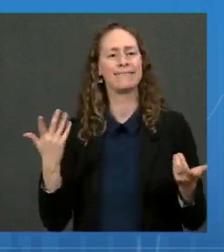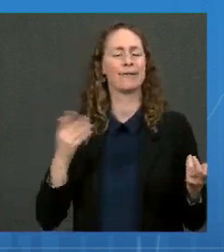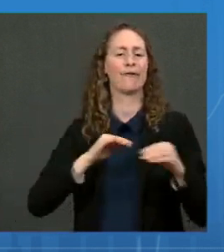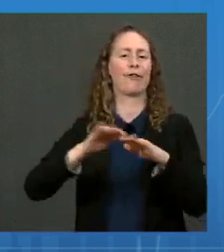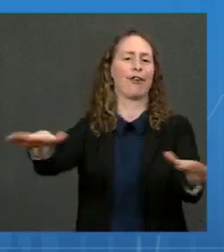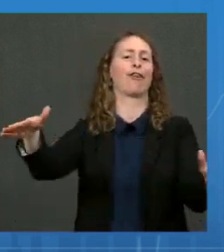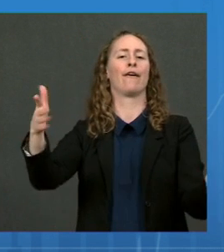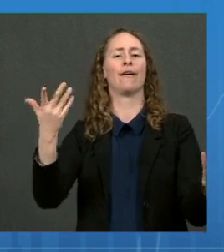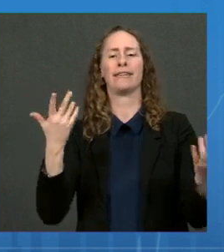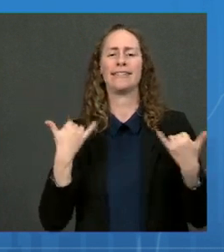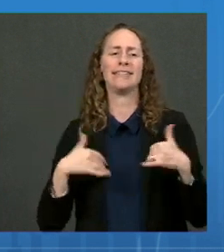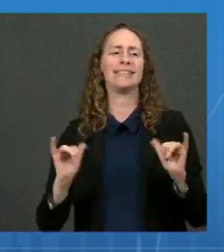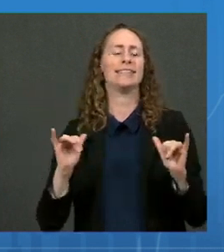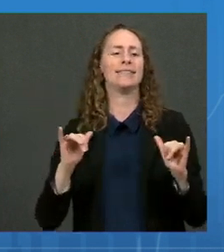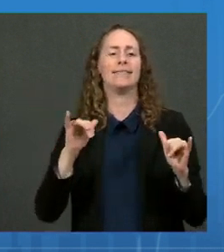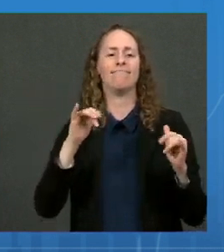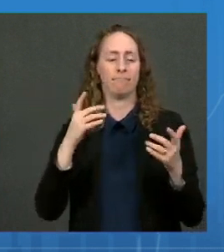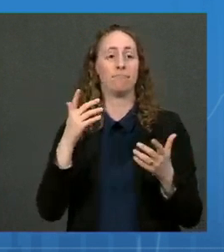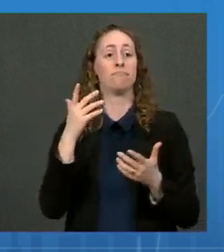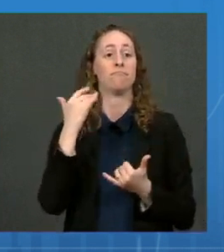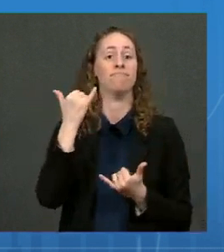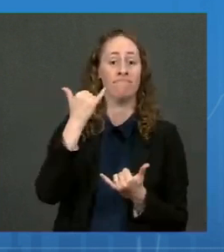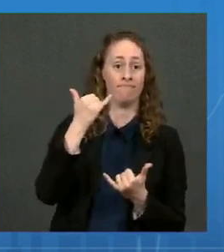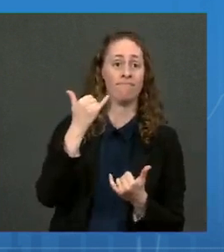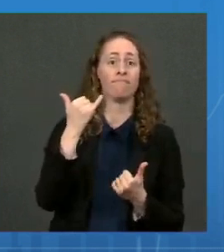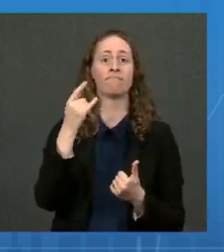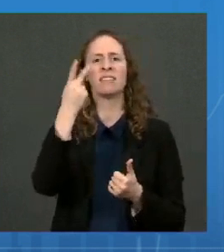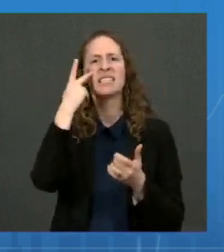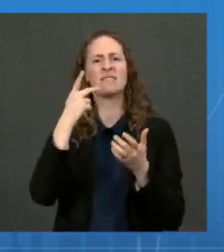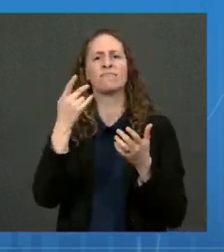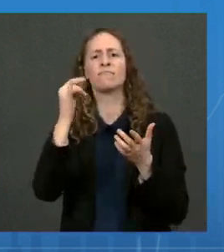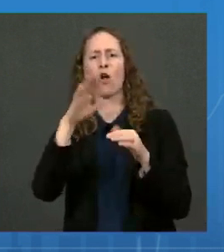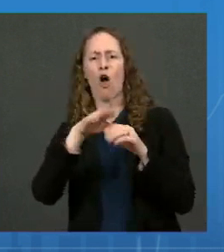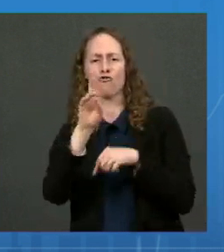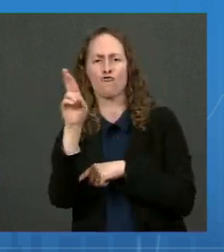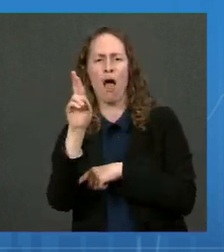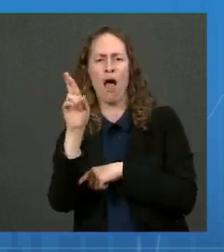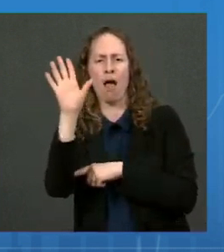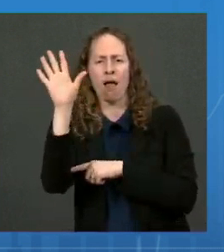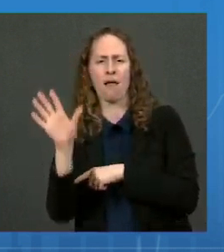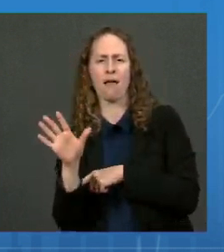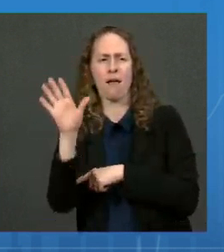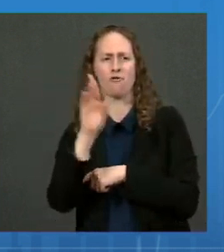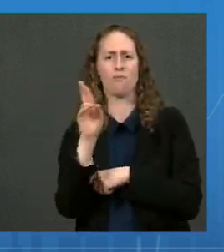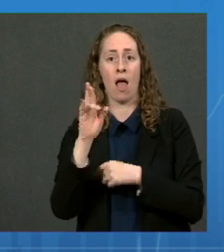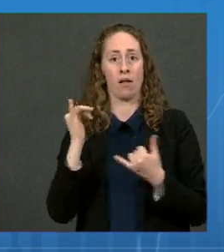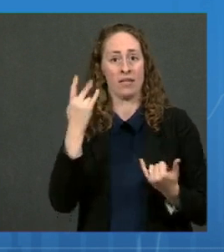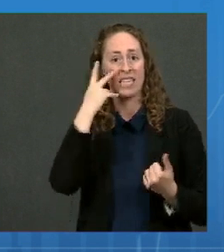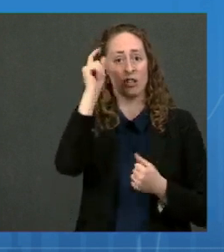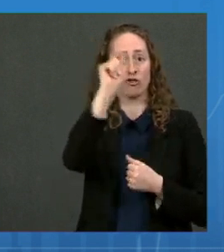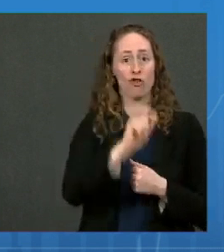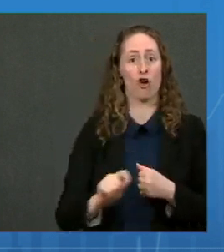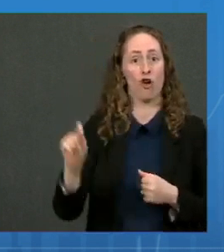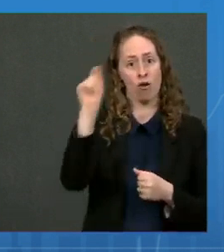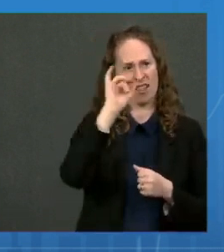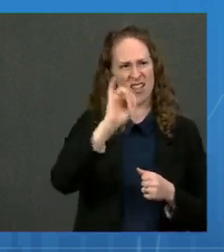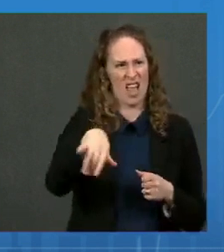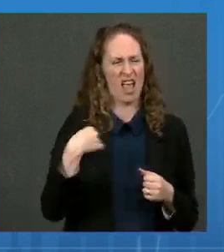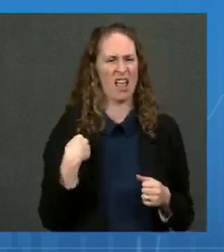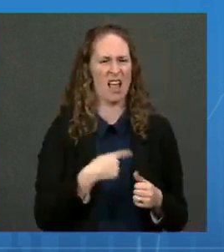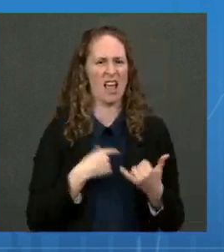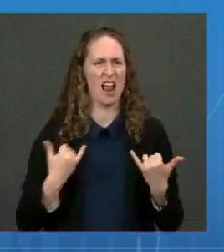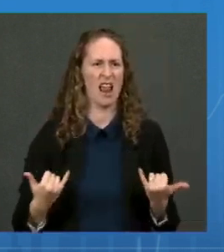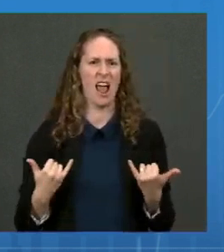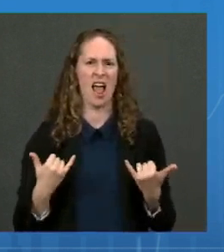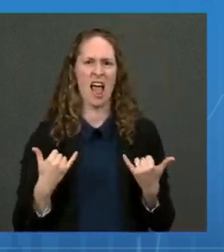have the most recent on the far hand right. And that's where we are right now. We had an acceleration. We